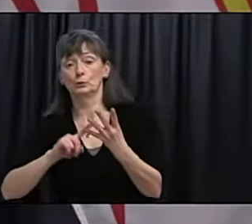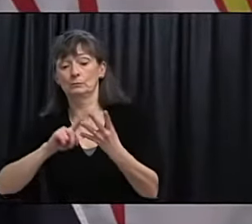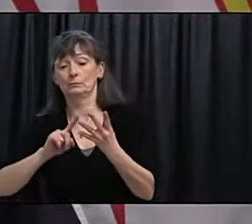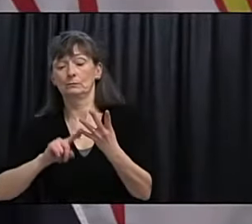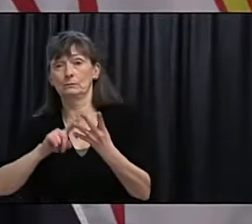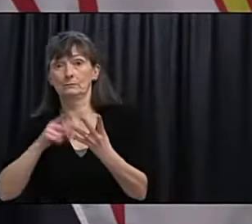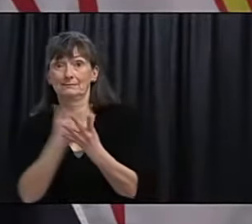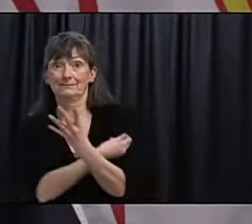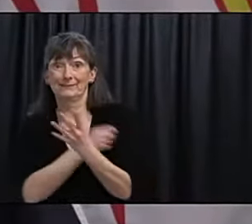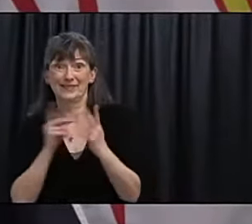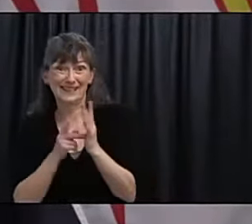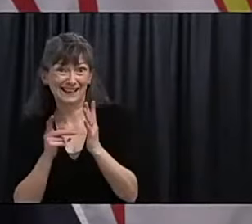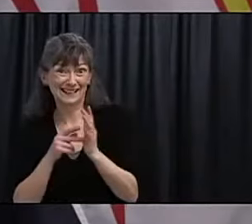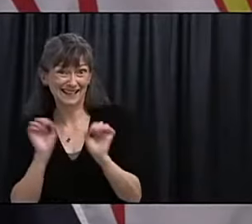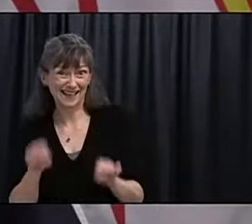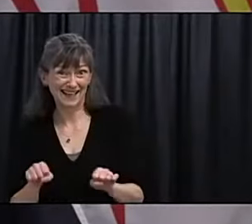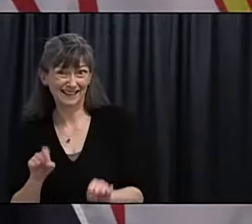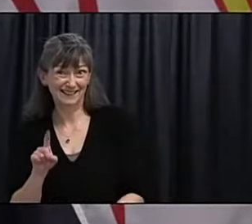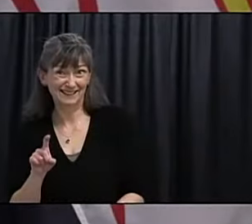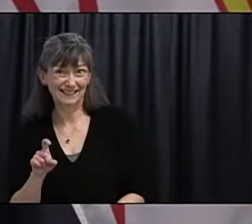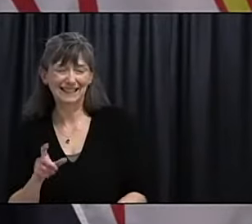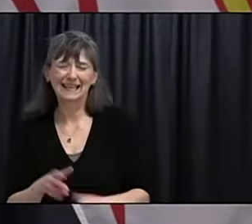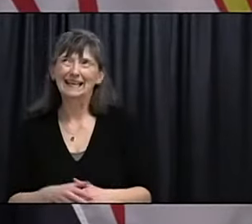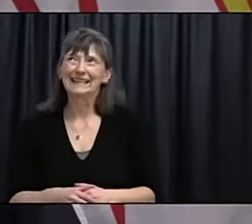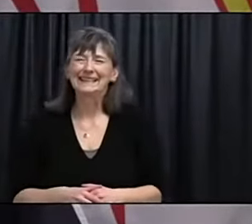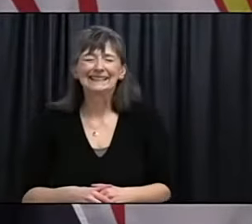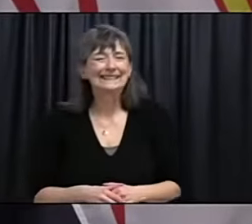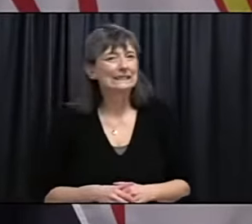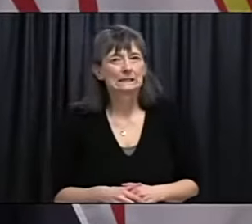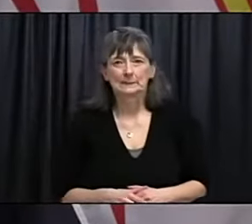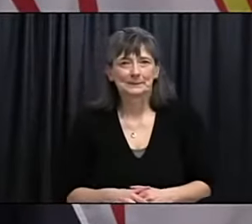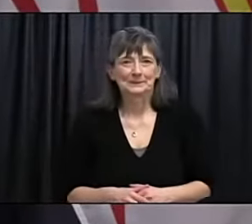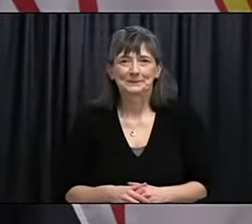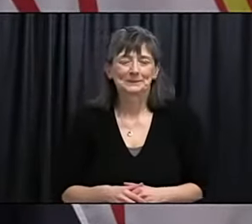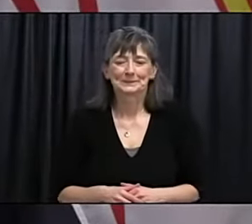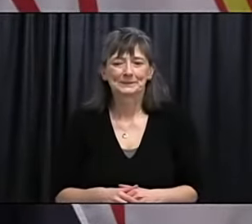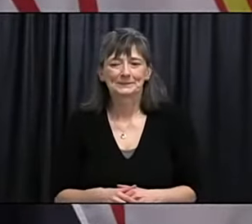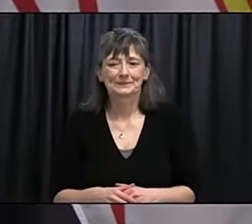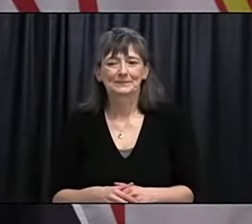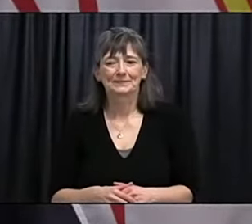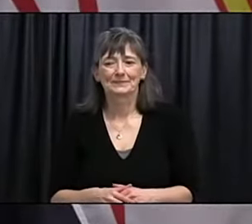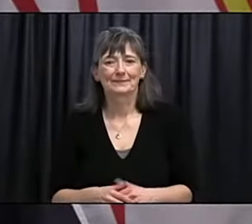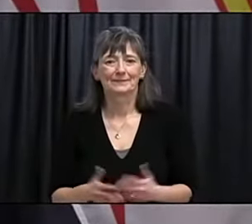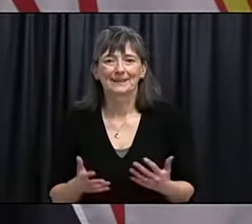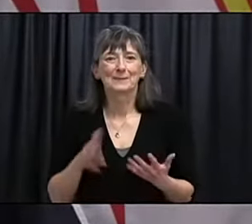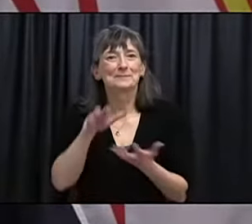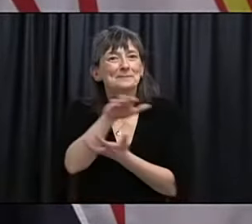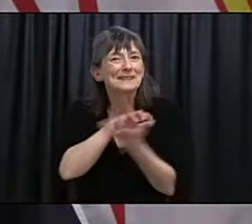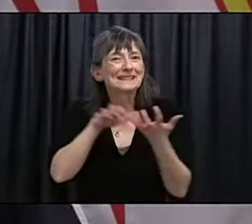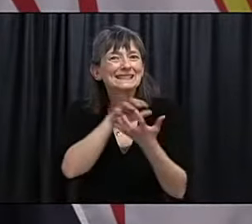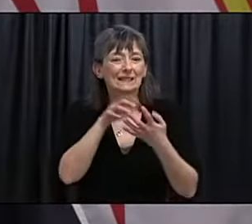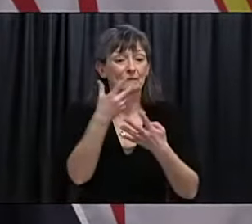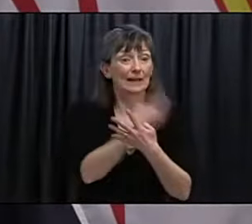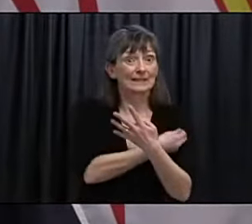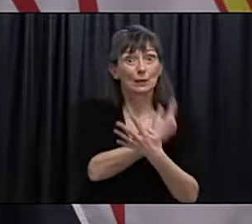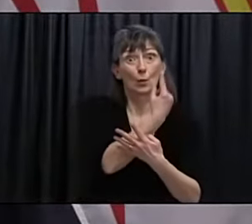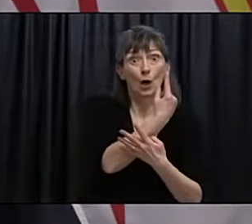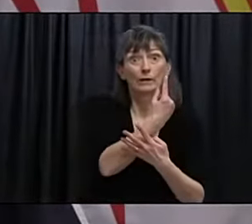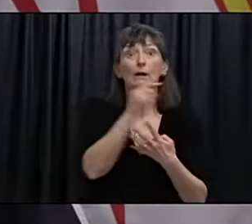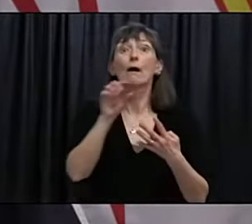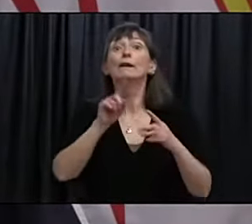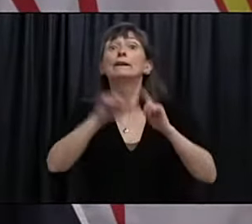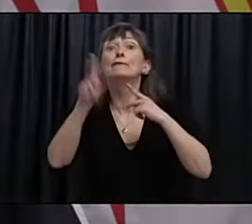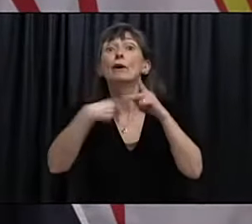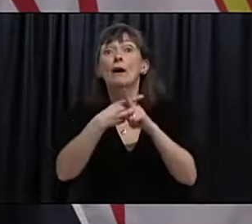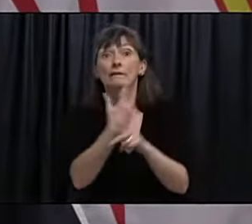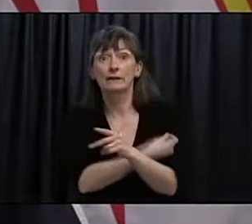So we don't really have a whole lot of information about the, you know, mixing and matching vaccines at this point.